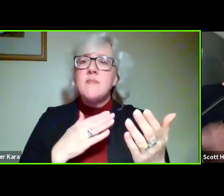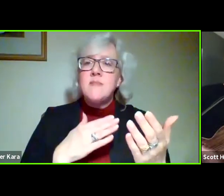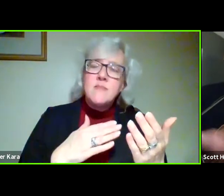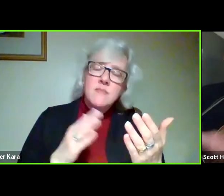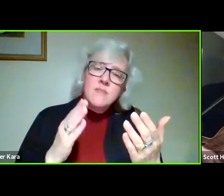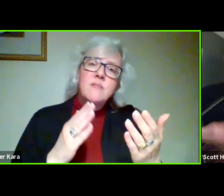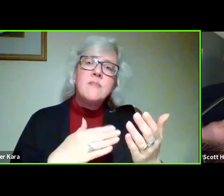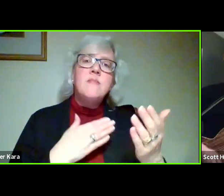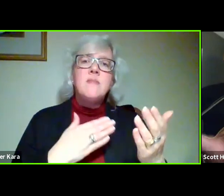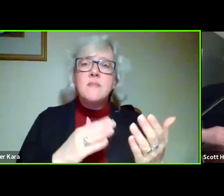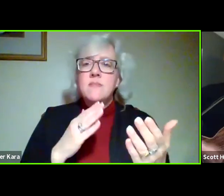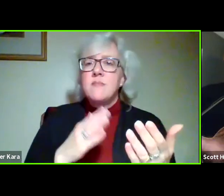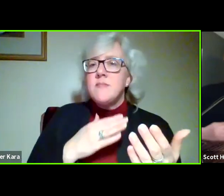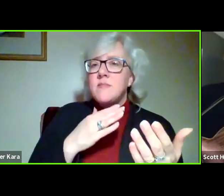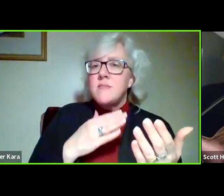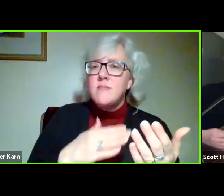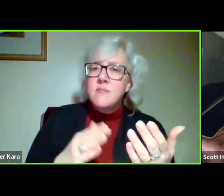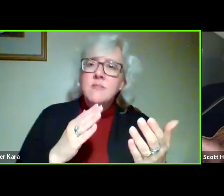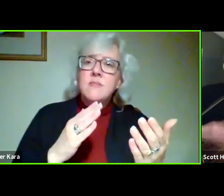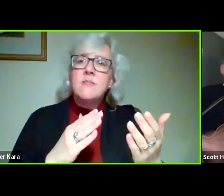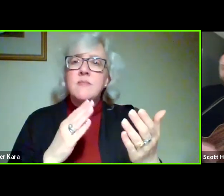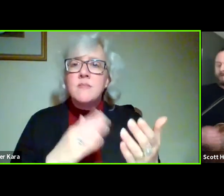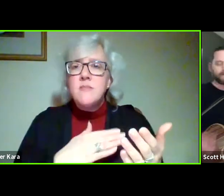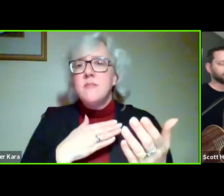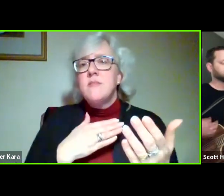guitar solo